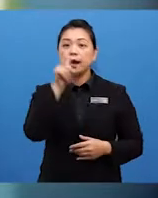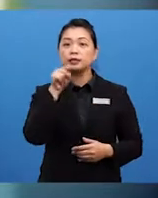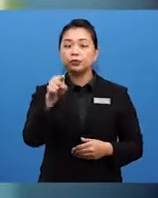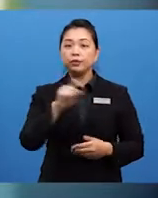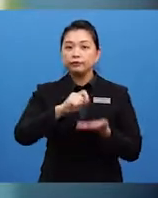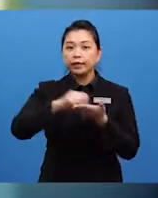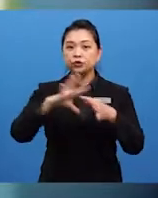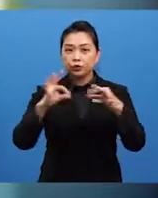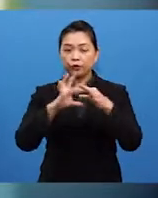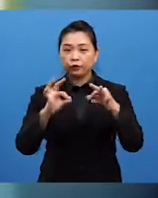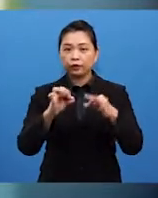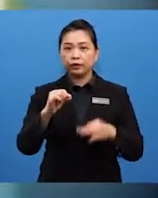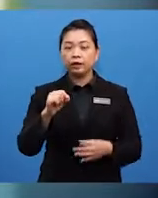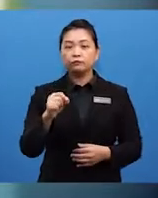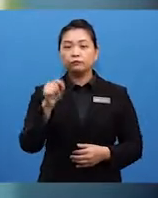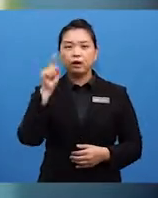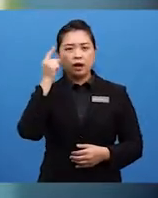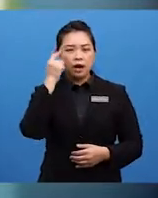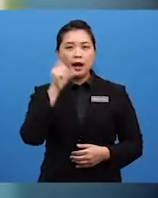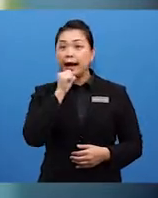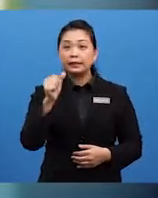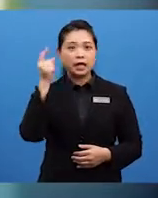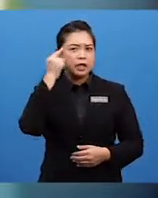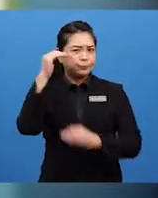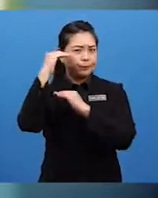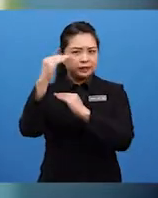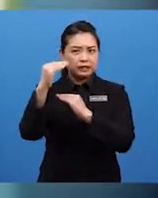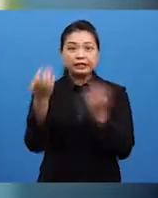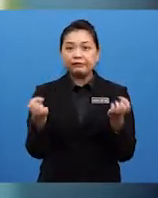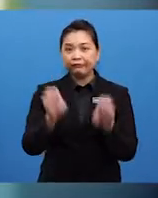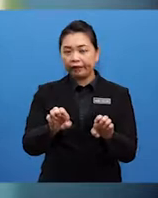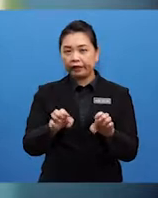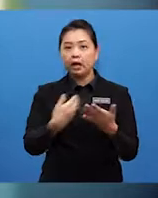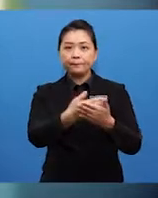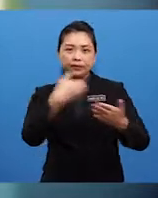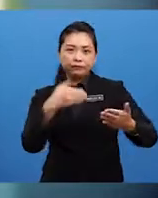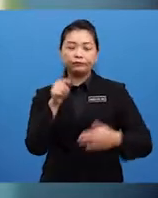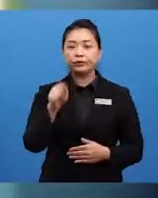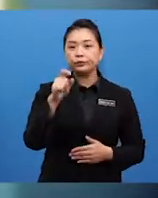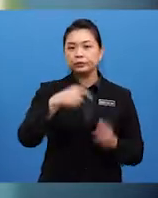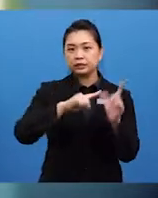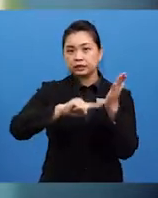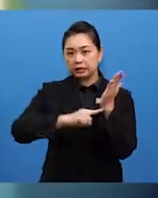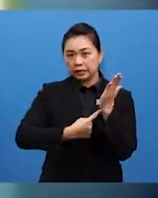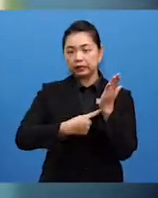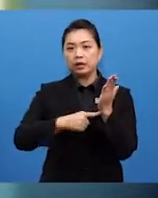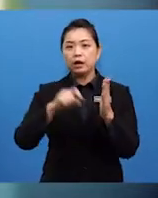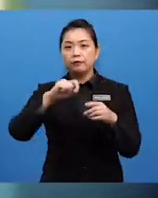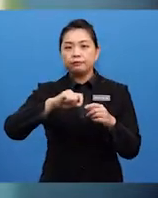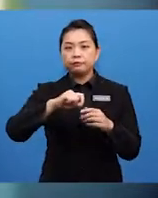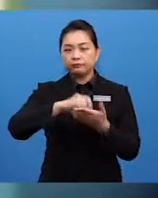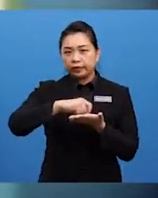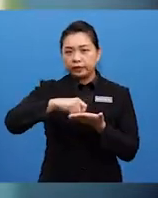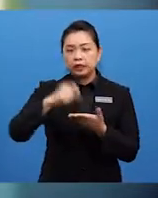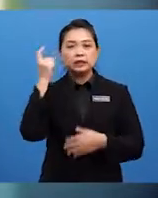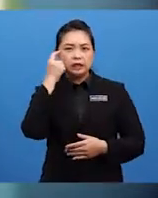an unexpected event. Before you start writing, it is wise to think